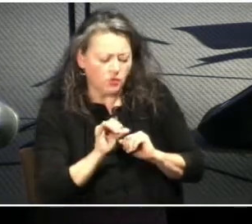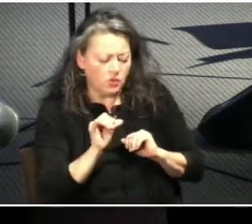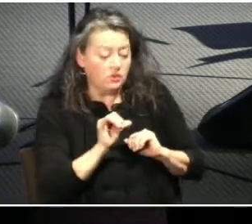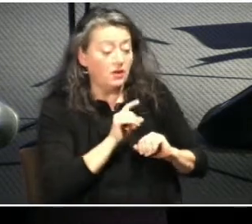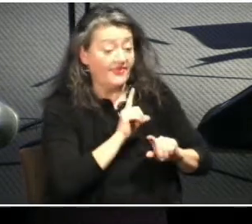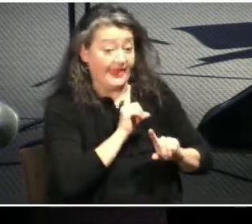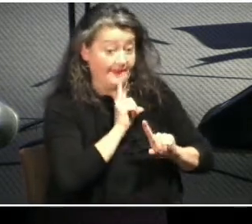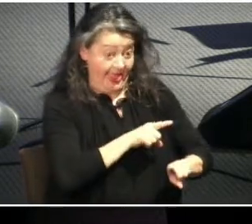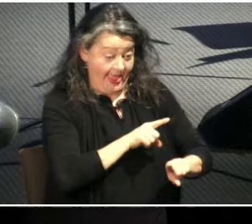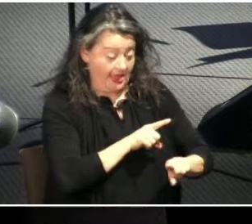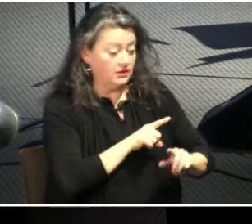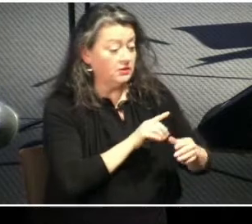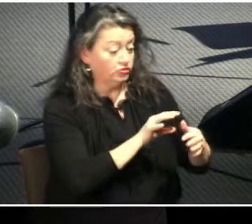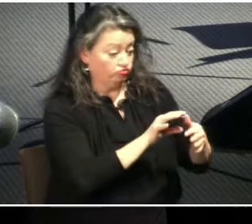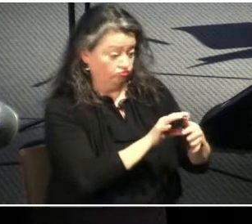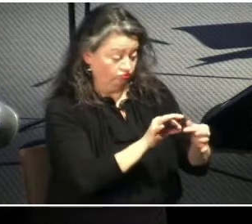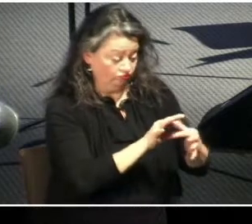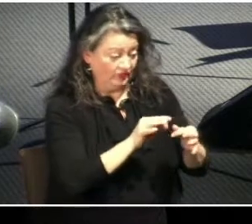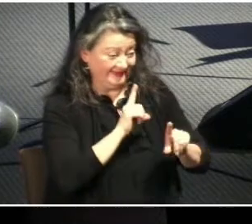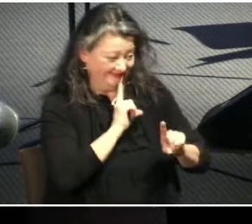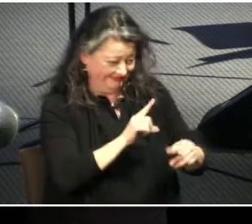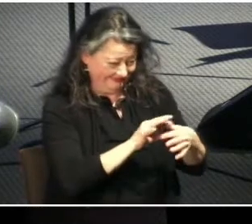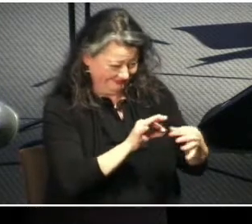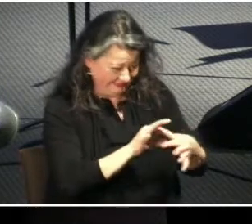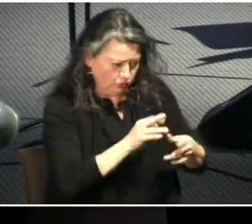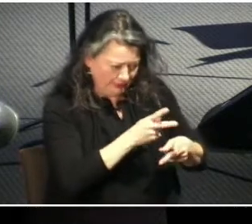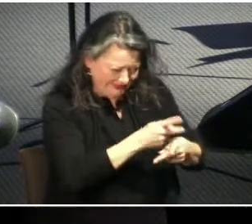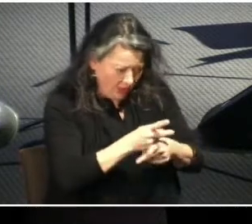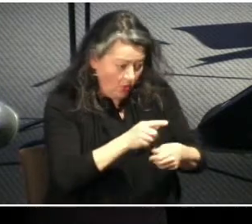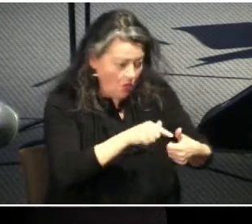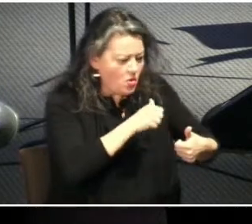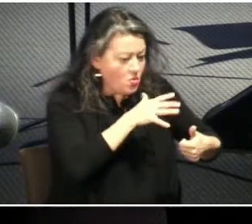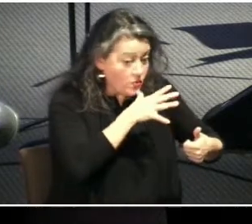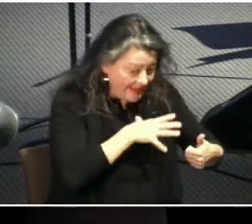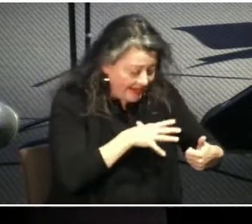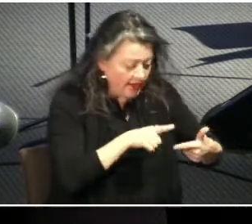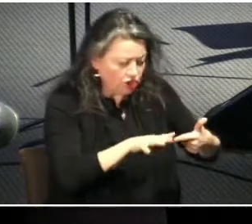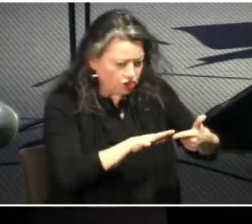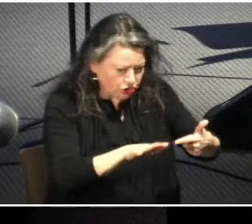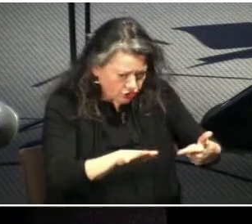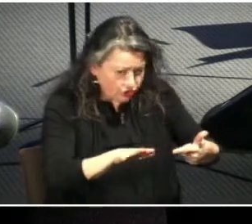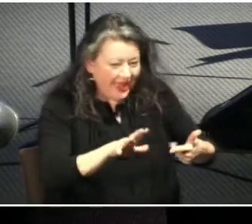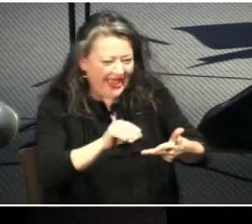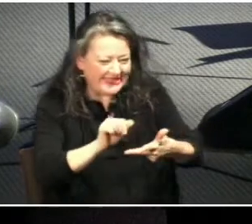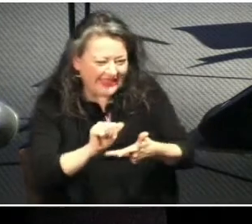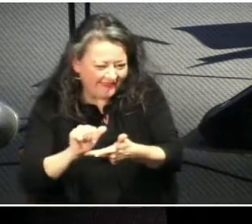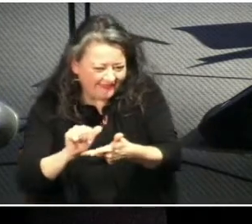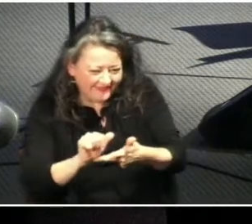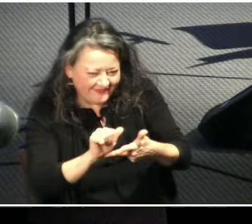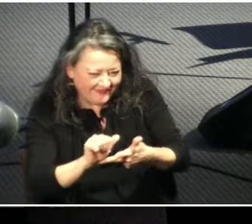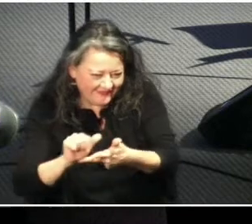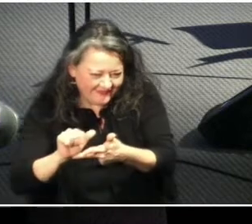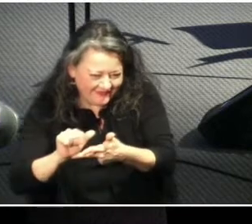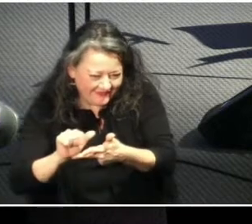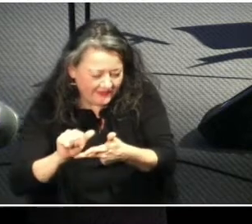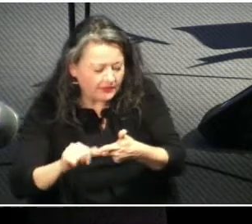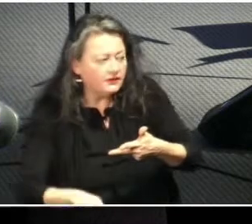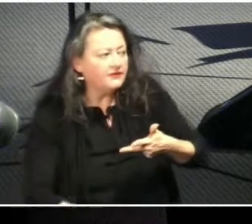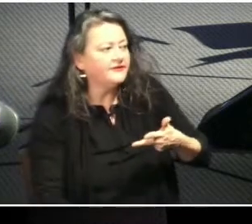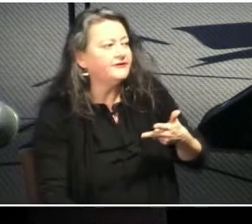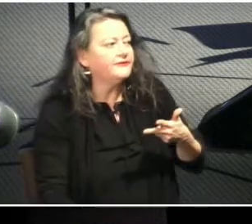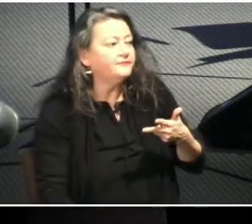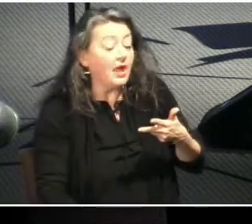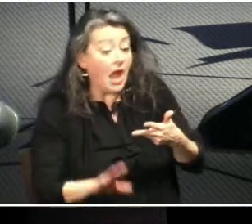and to slaves. Children and slaves are commanded to obey. Wives